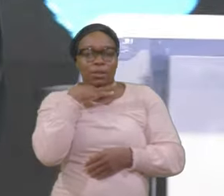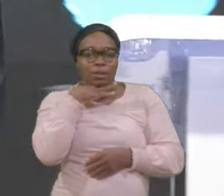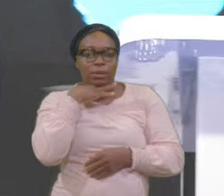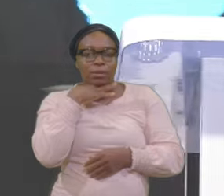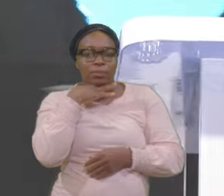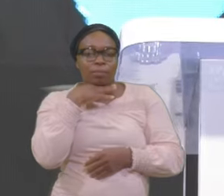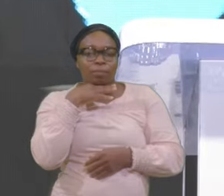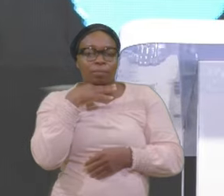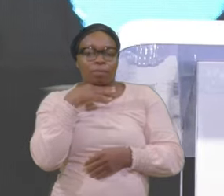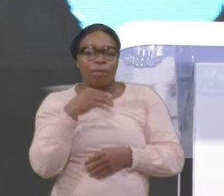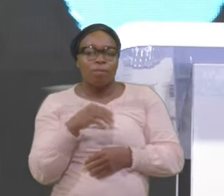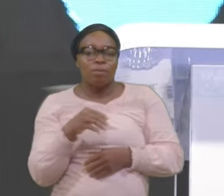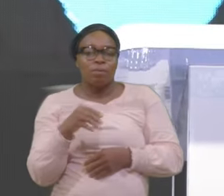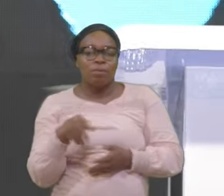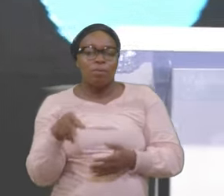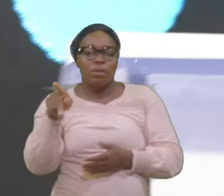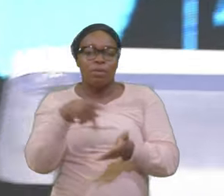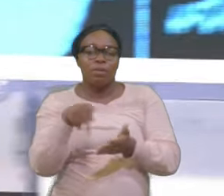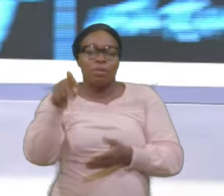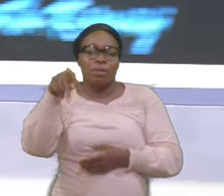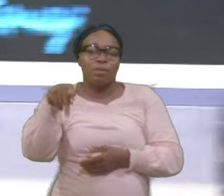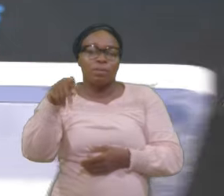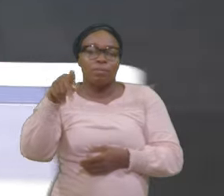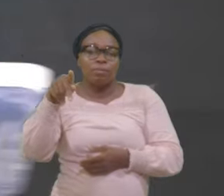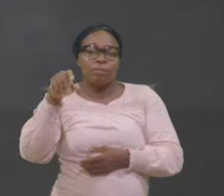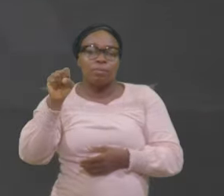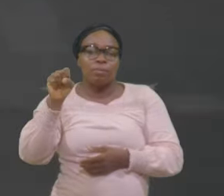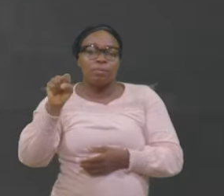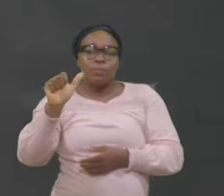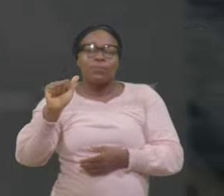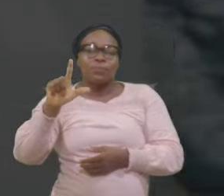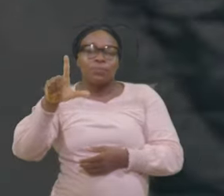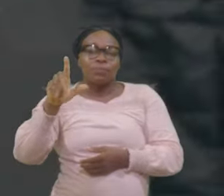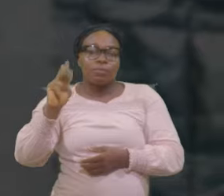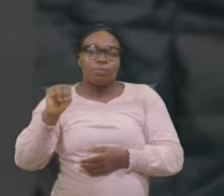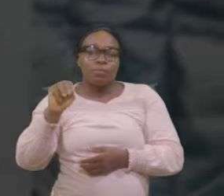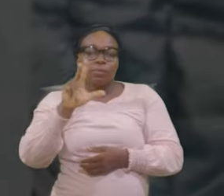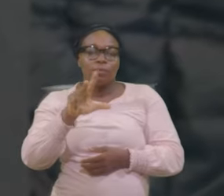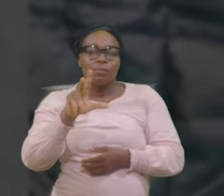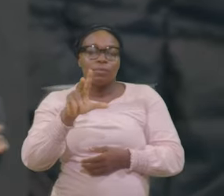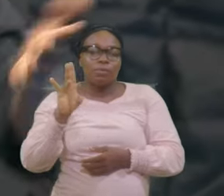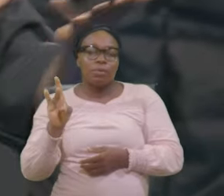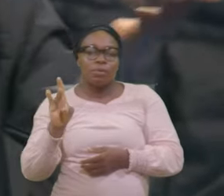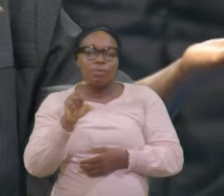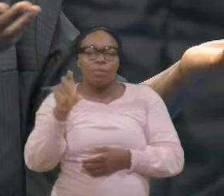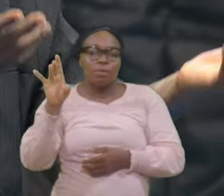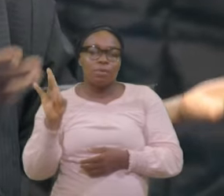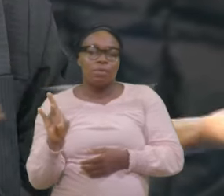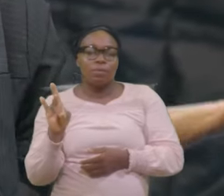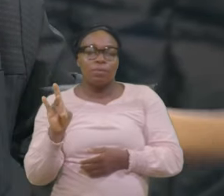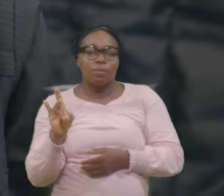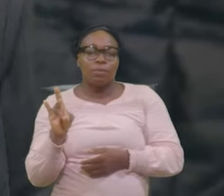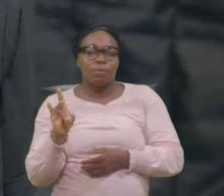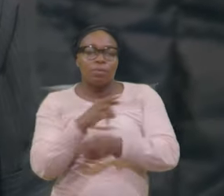verse 7 Psalm 37 Verse 7 It says Rest Rest in the Lord Let all This